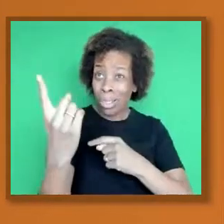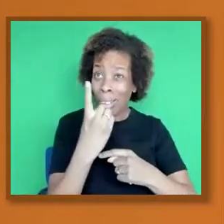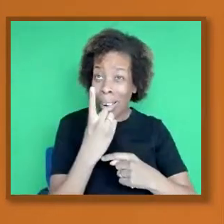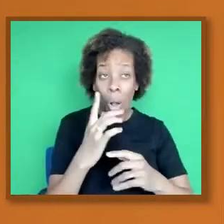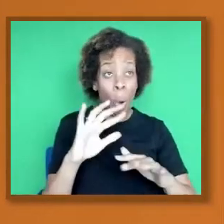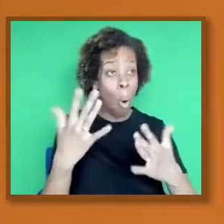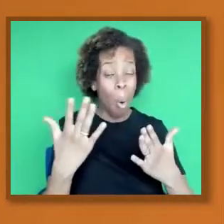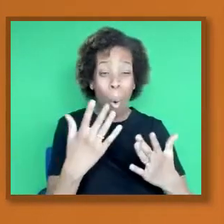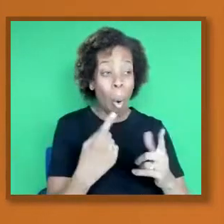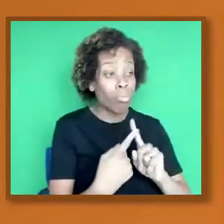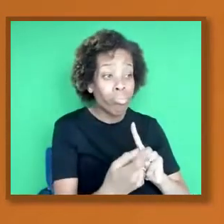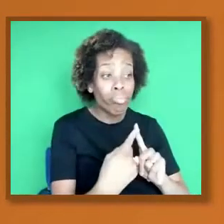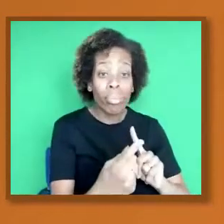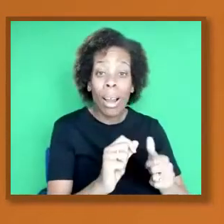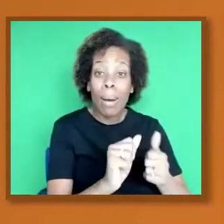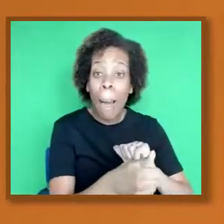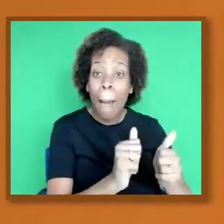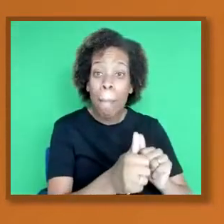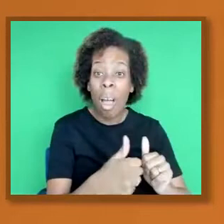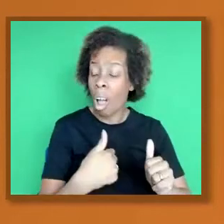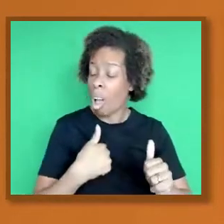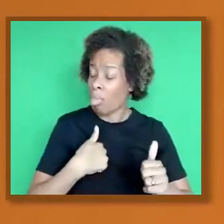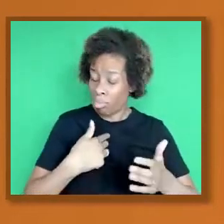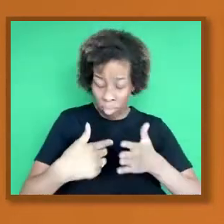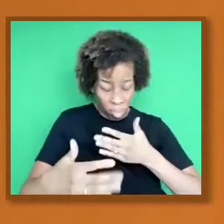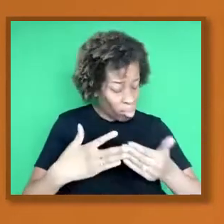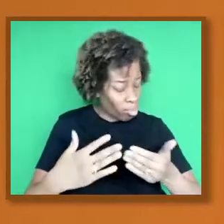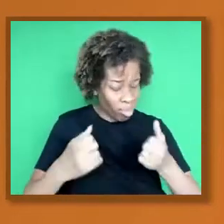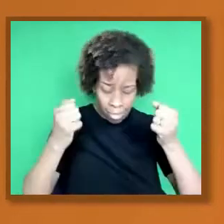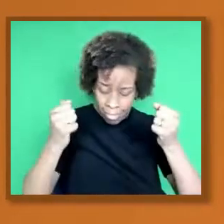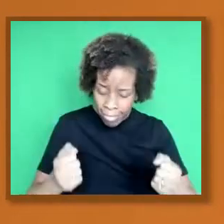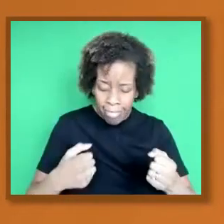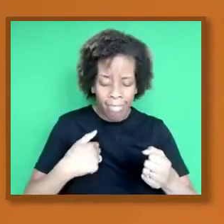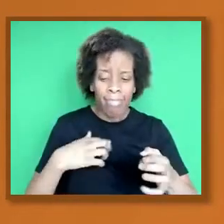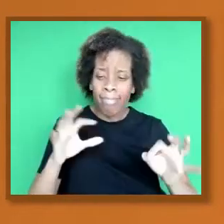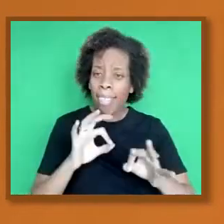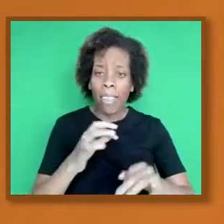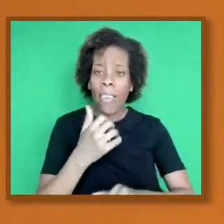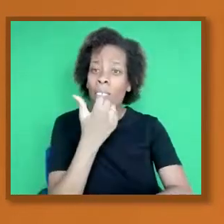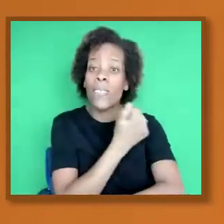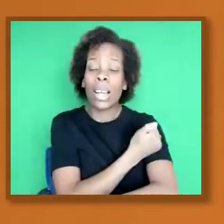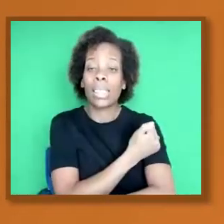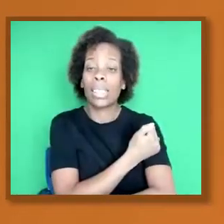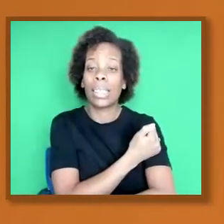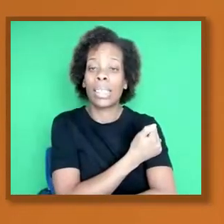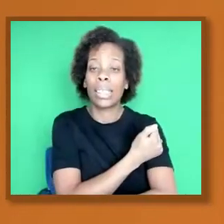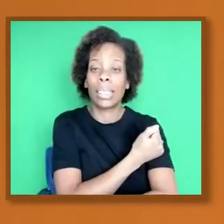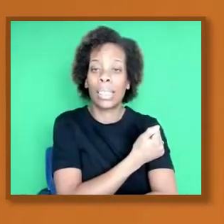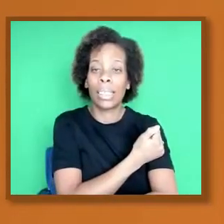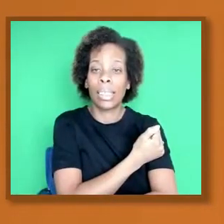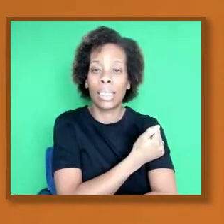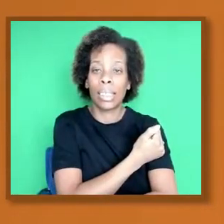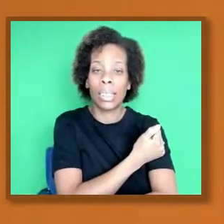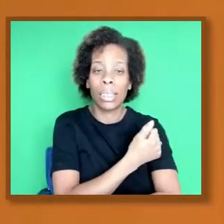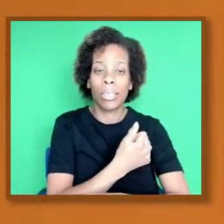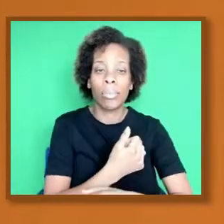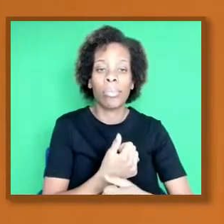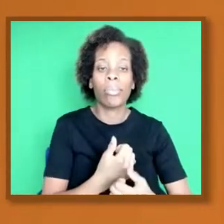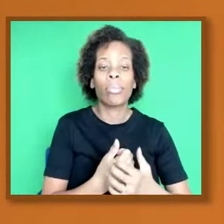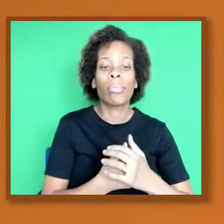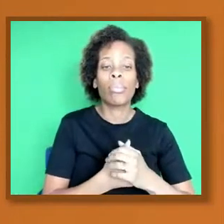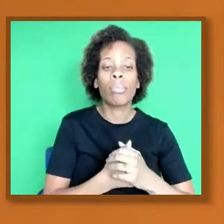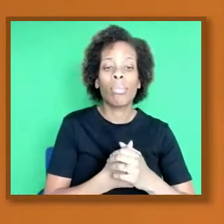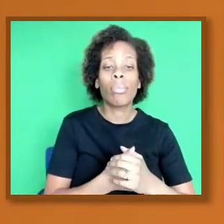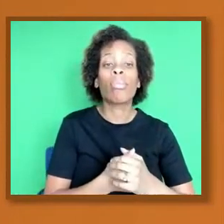recognize your status if they trust the good in you as well and if they don't see you as